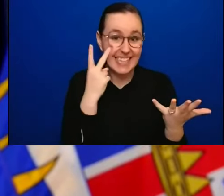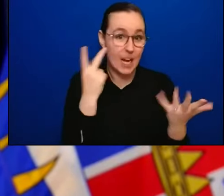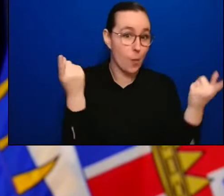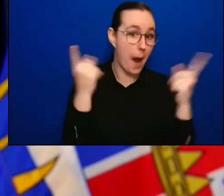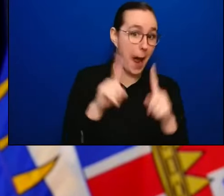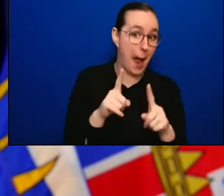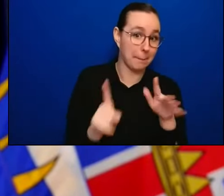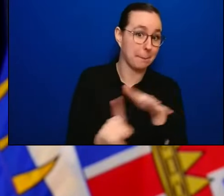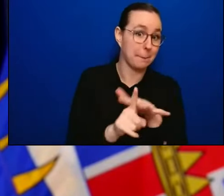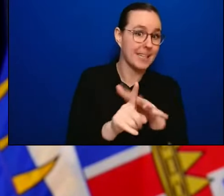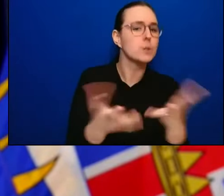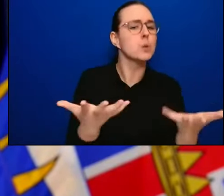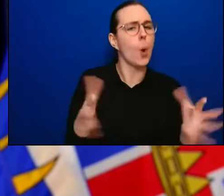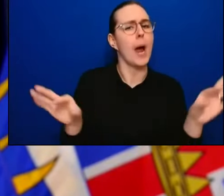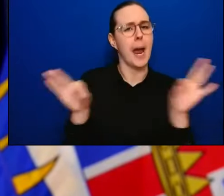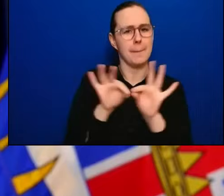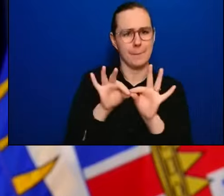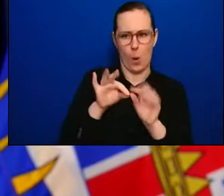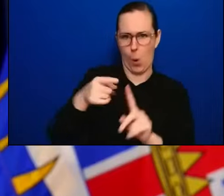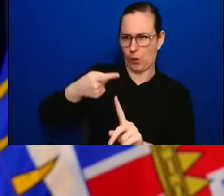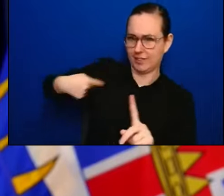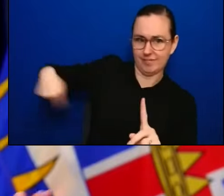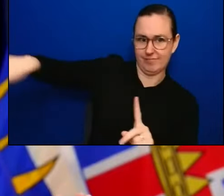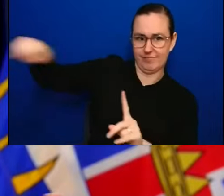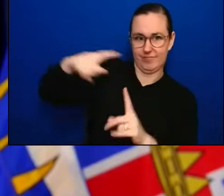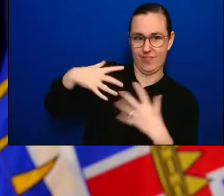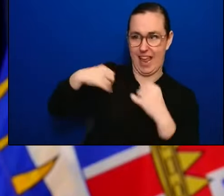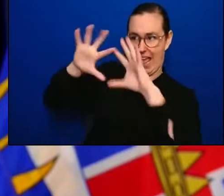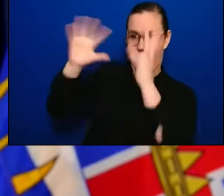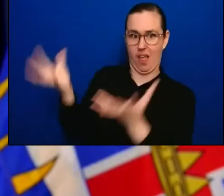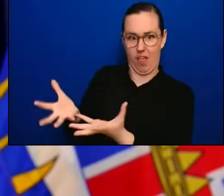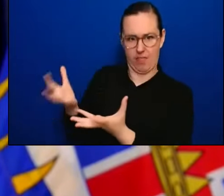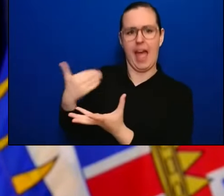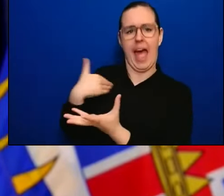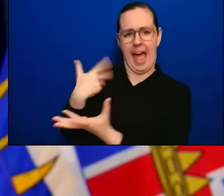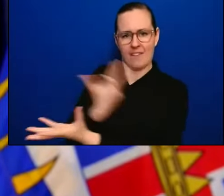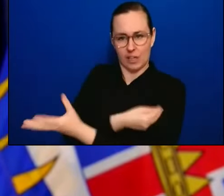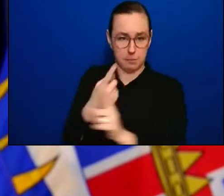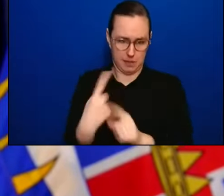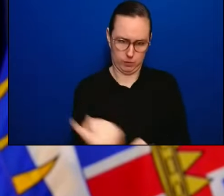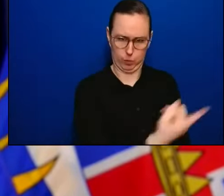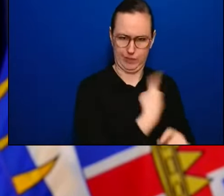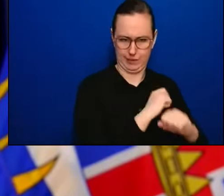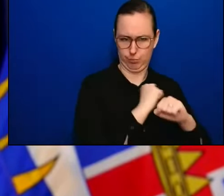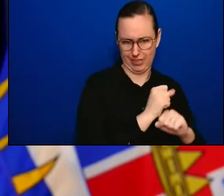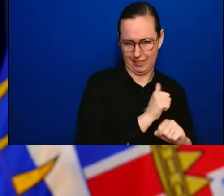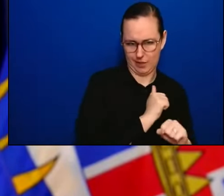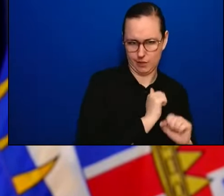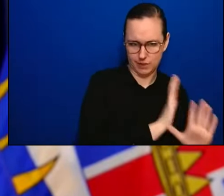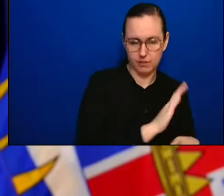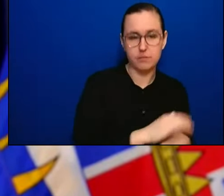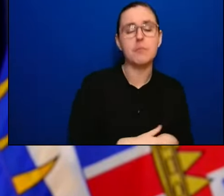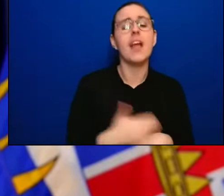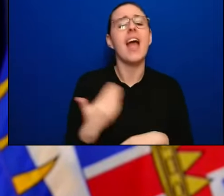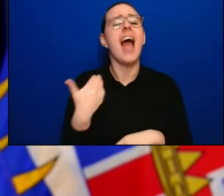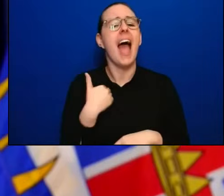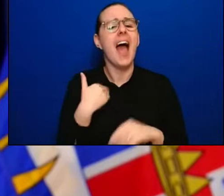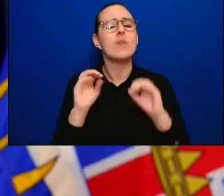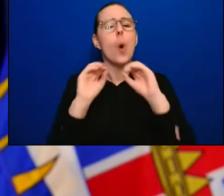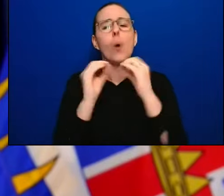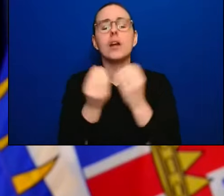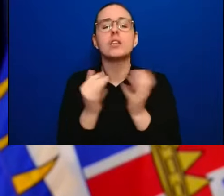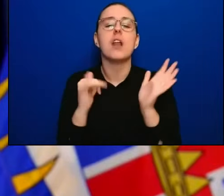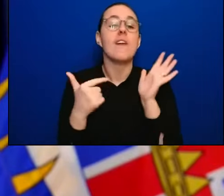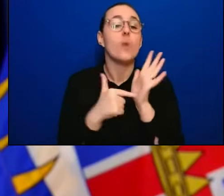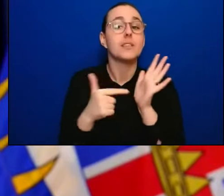I know a number of different businesses, organizations, including the public service agency, did again their due diligence about